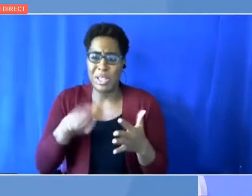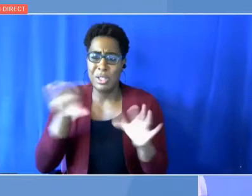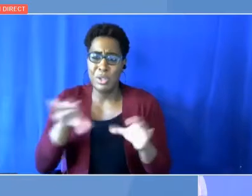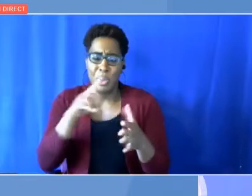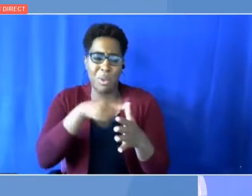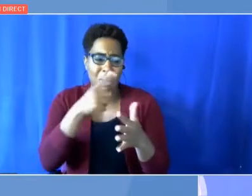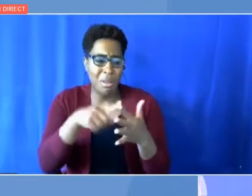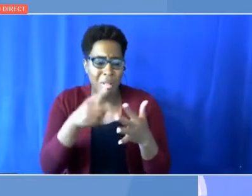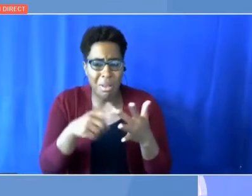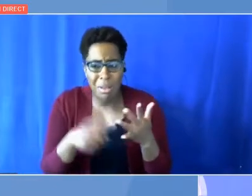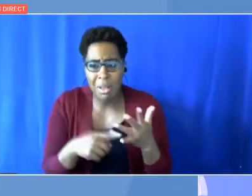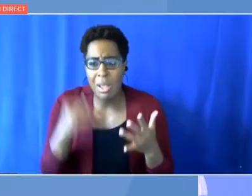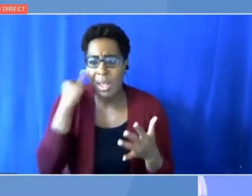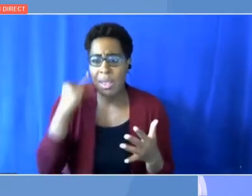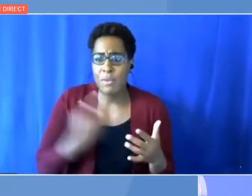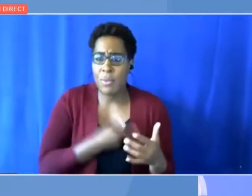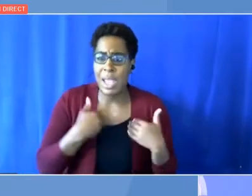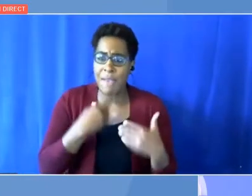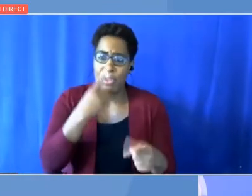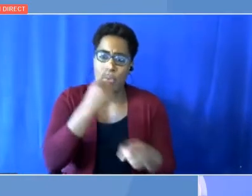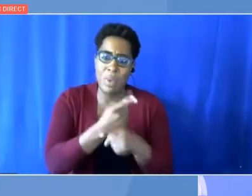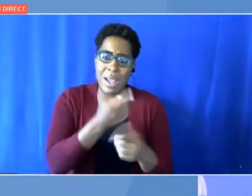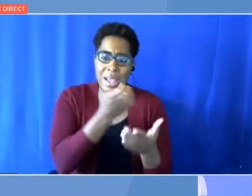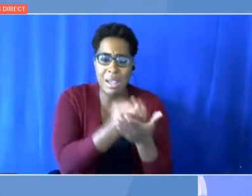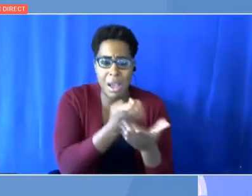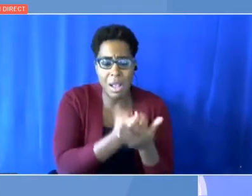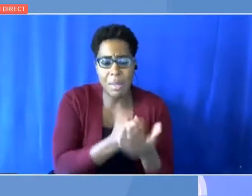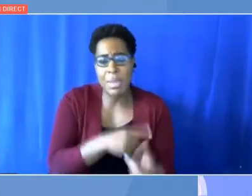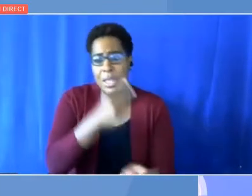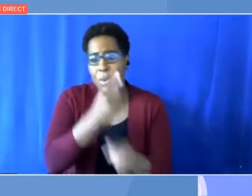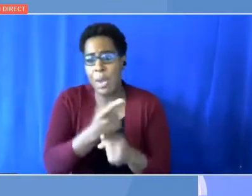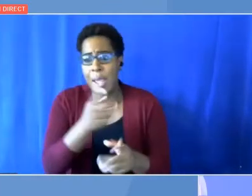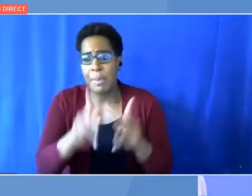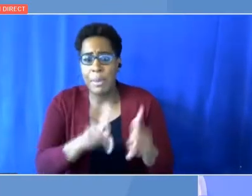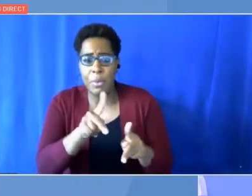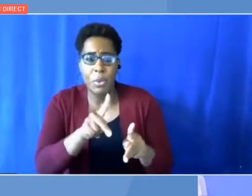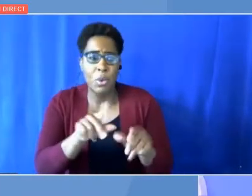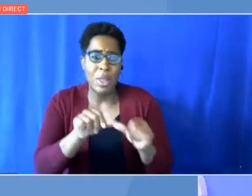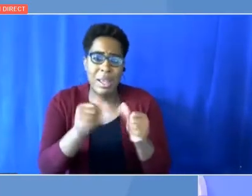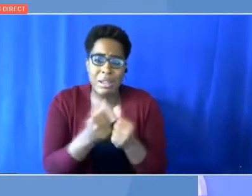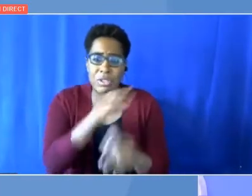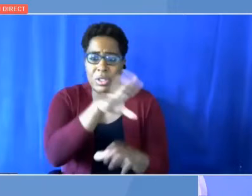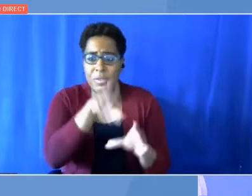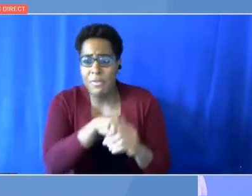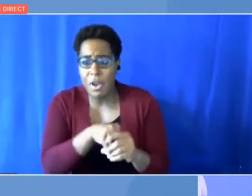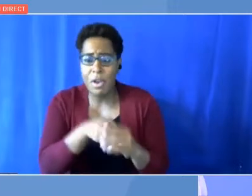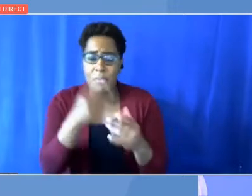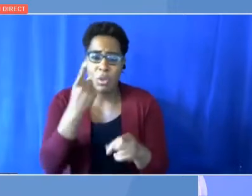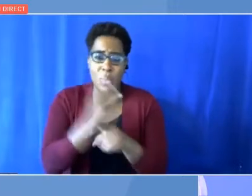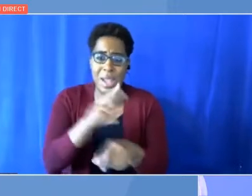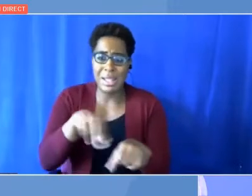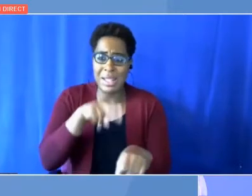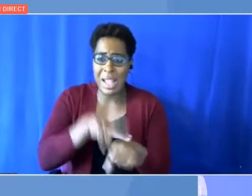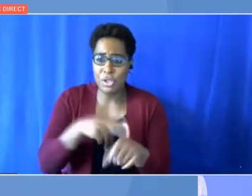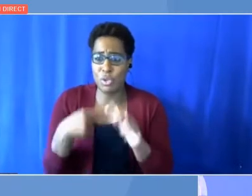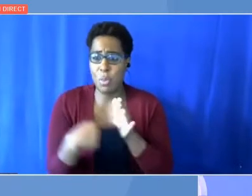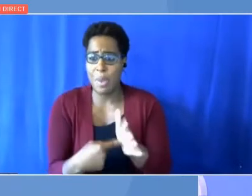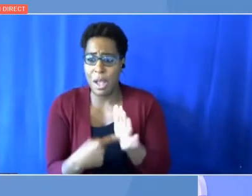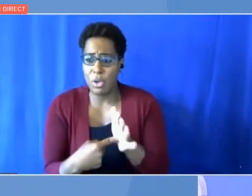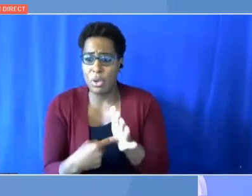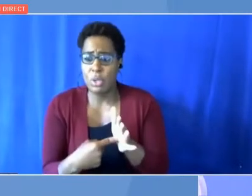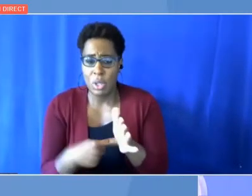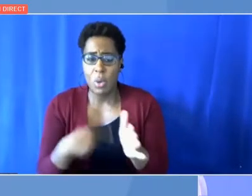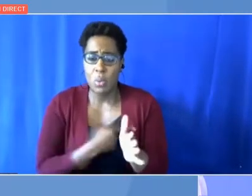with the right involvement with the private sector, with the right financial models, we should get something going.